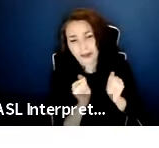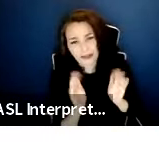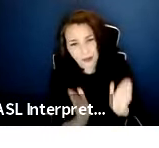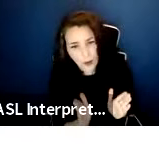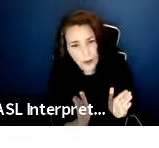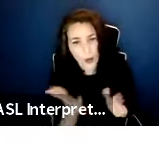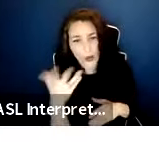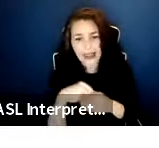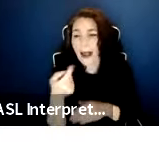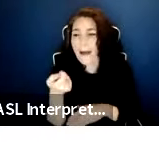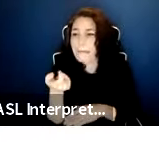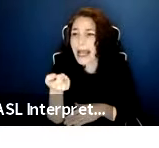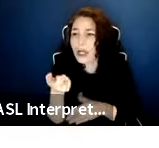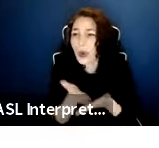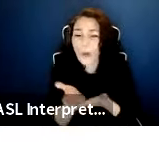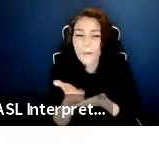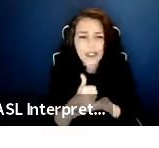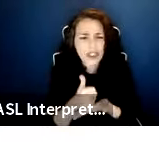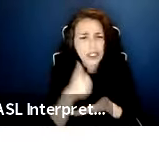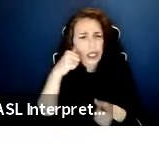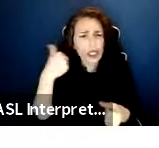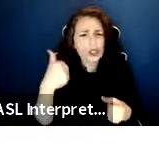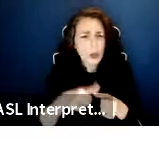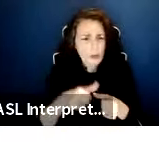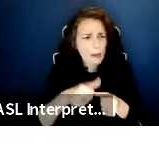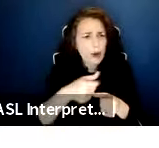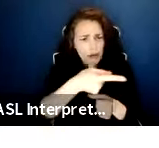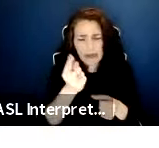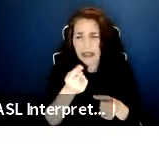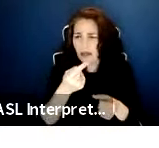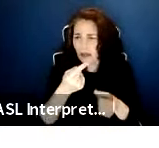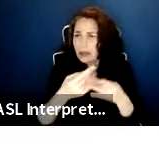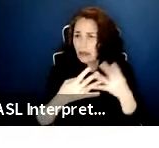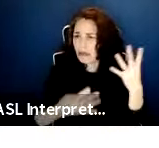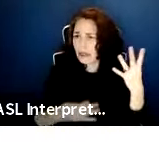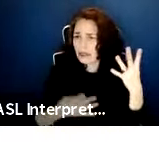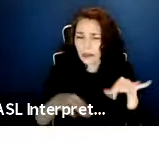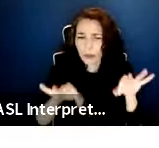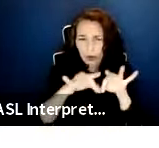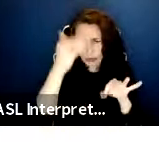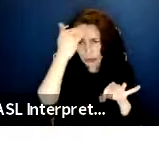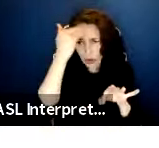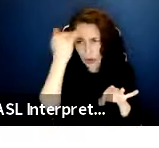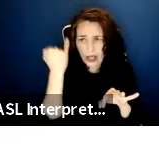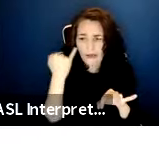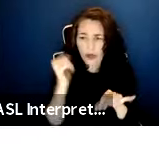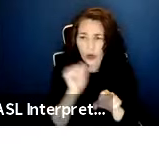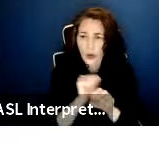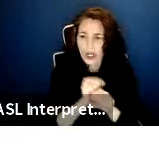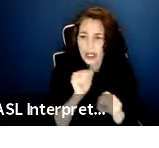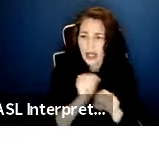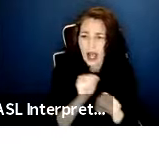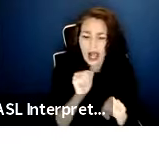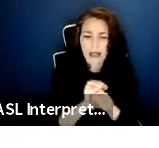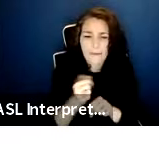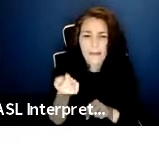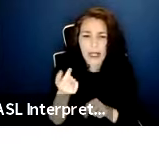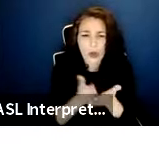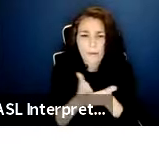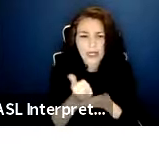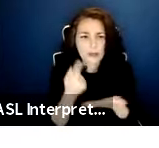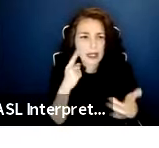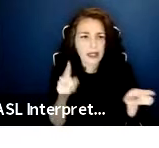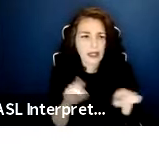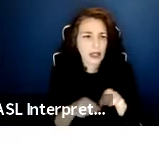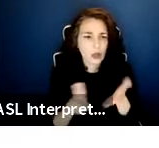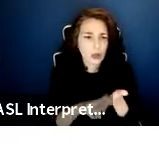project. So, we wanted to remind you of some things that you should know as a performer working on the micro-budget agreement, and also things that as a creator of